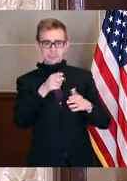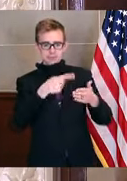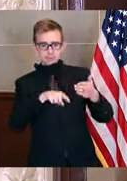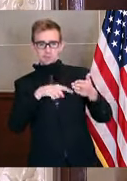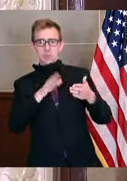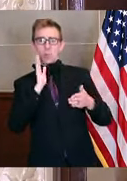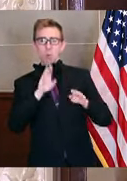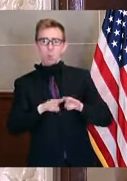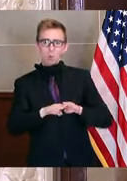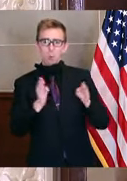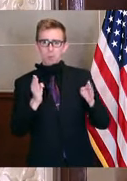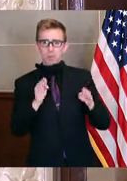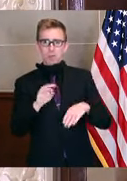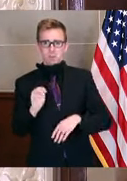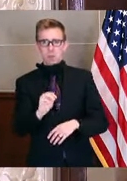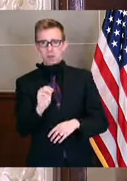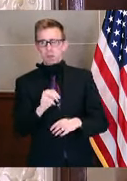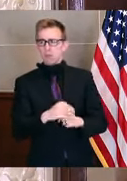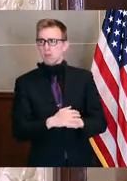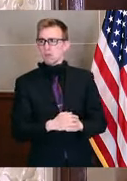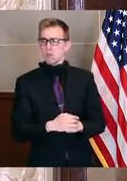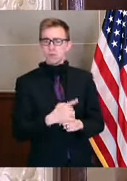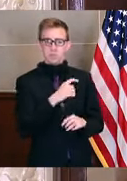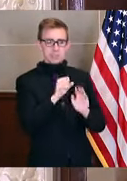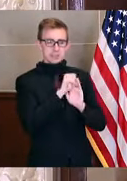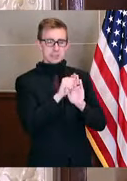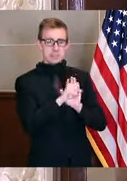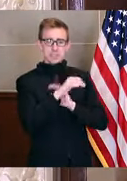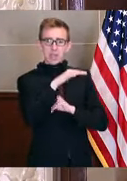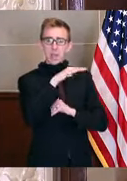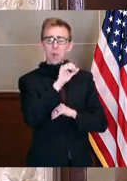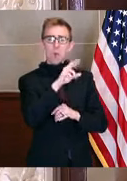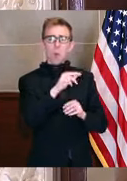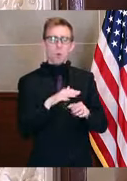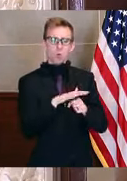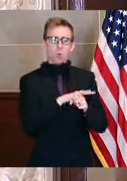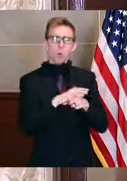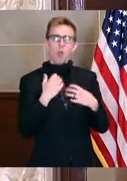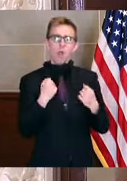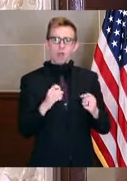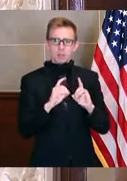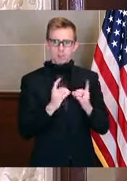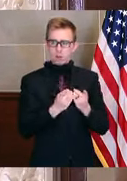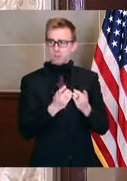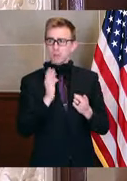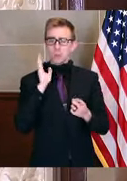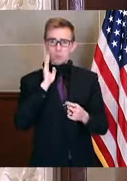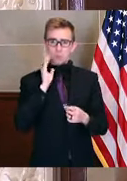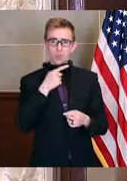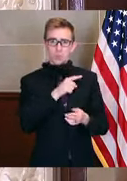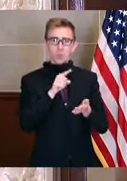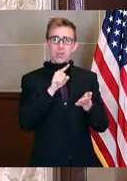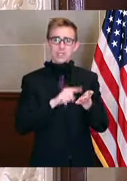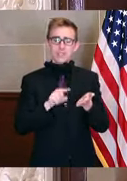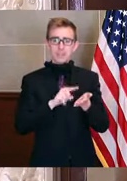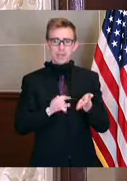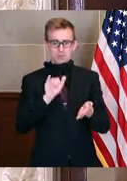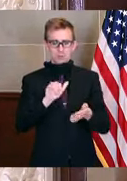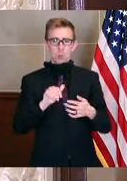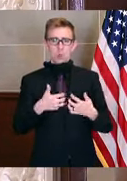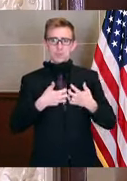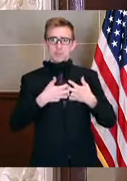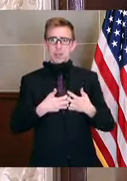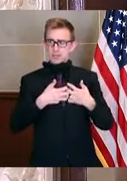Monday, are you at the state level or local health departments going to inspect these plants,